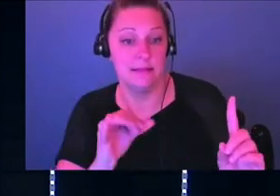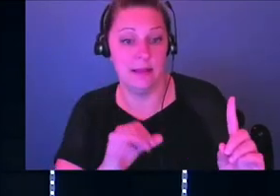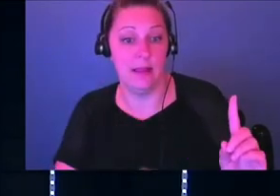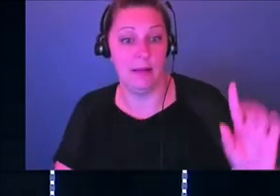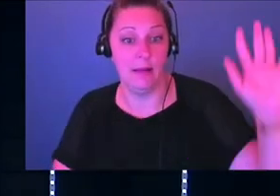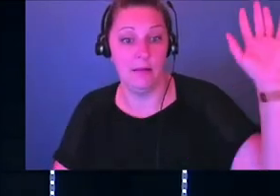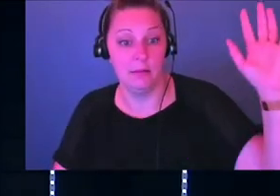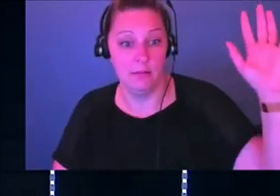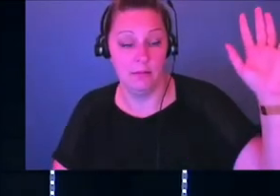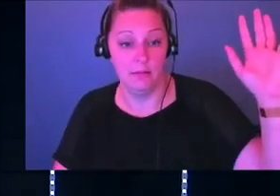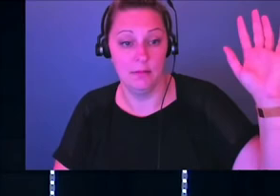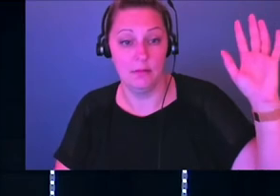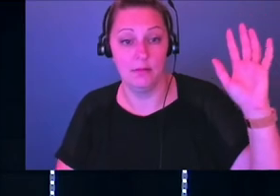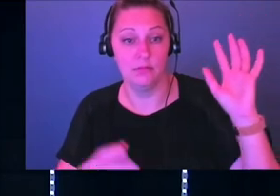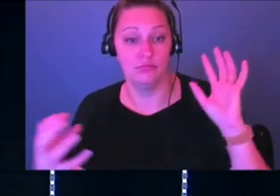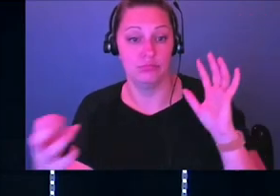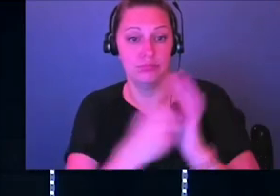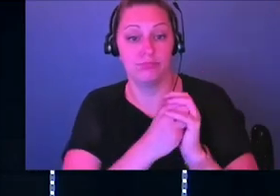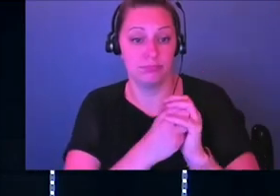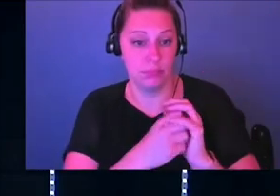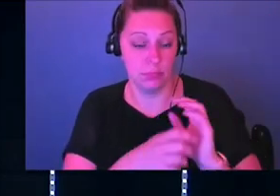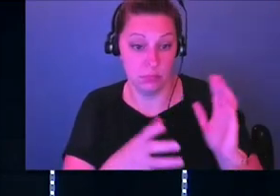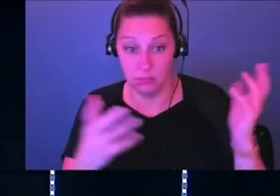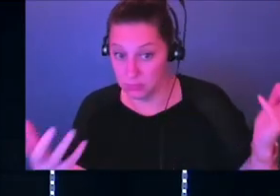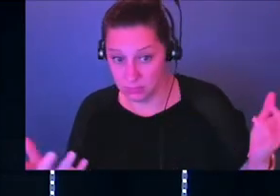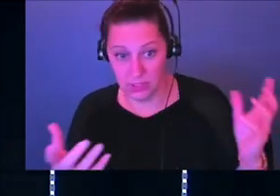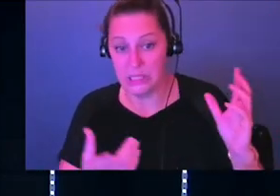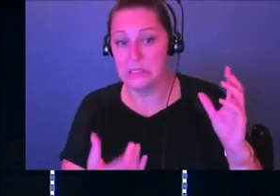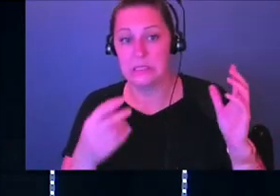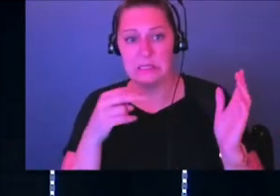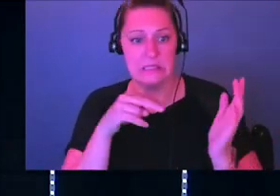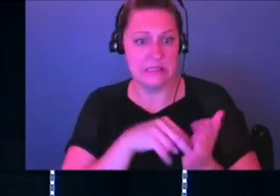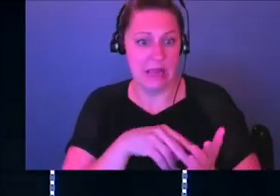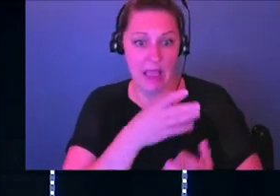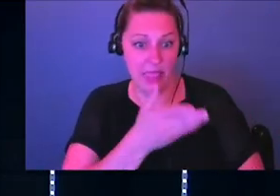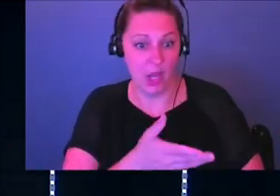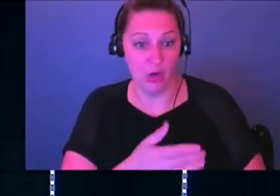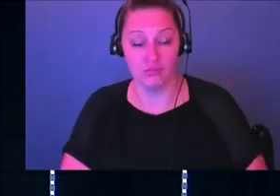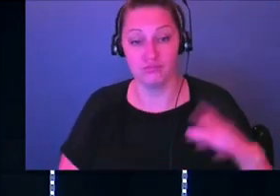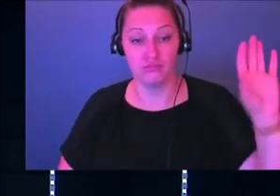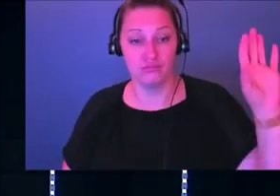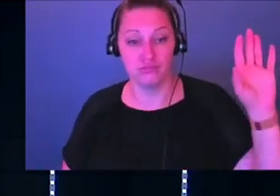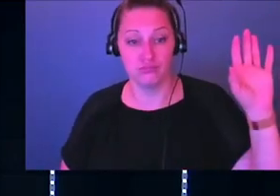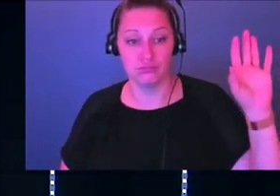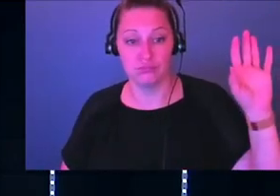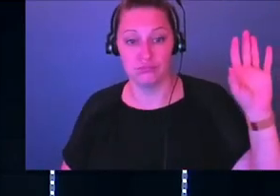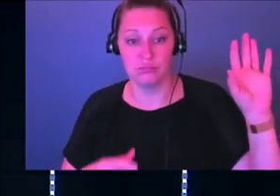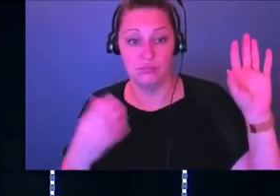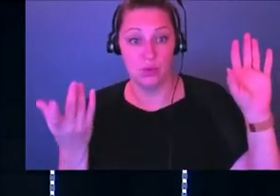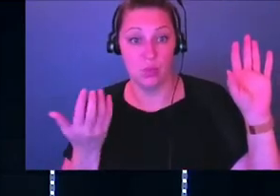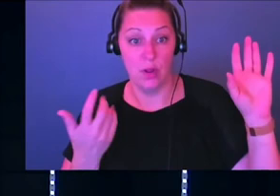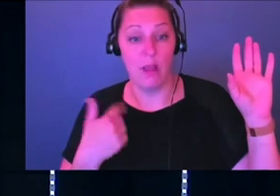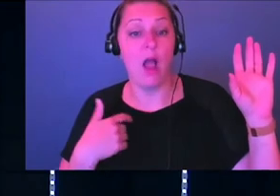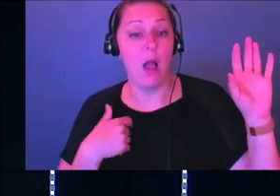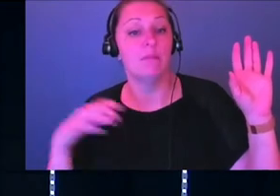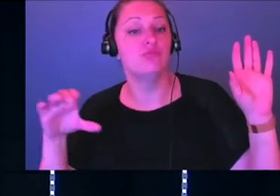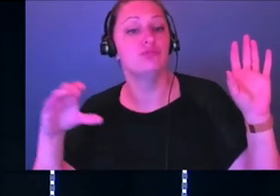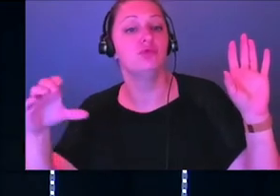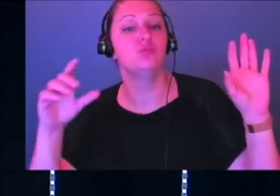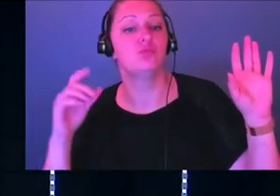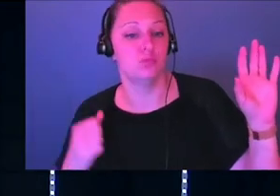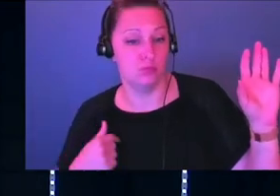your glove in the air. That's all you got to do. He's like, what? He's like, yeah, just stand right there. Put your glove in the air. I'll do the rest.